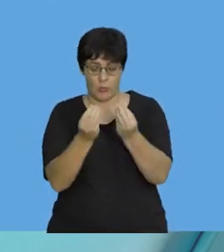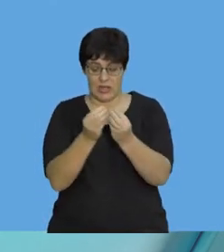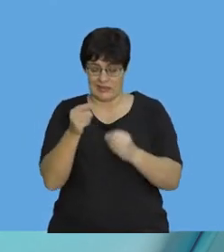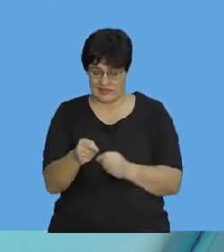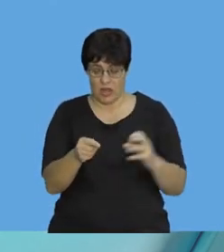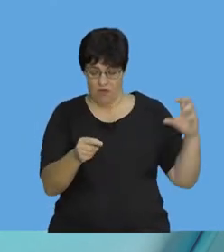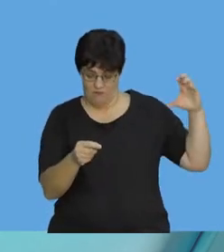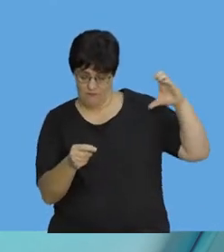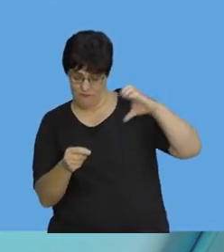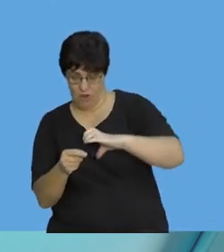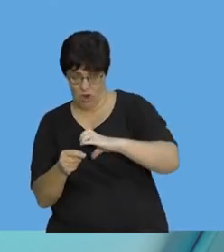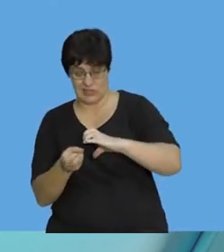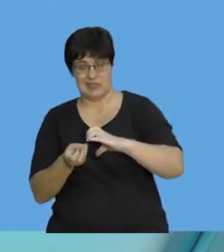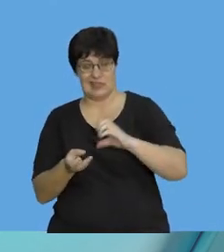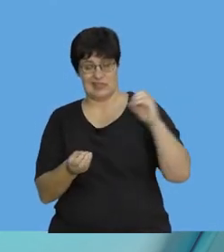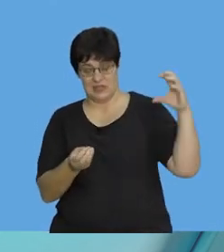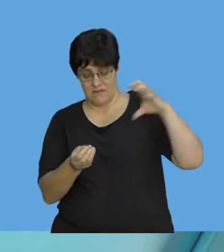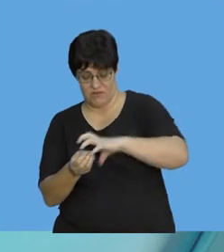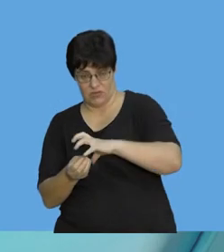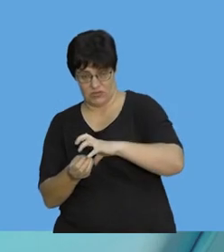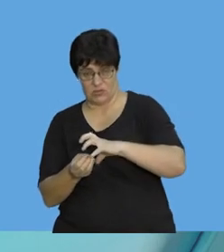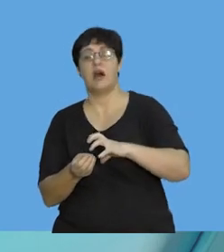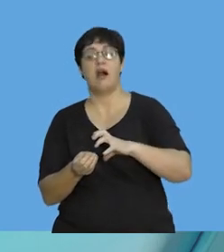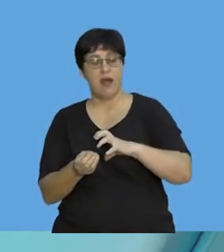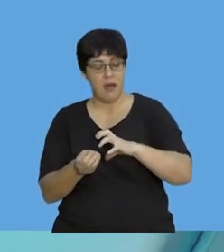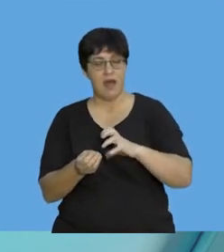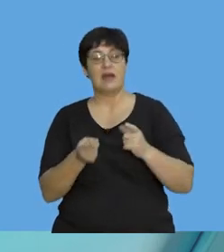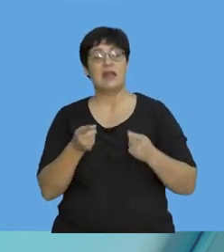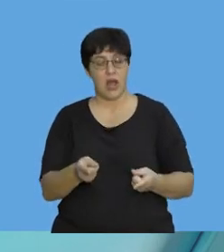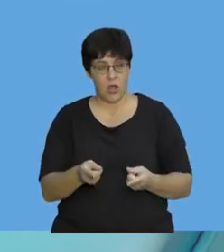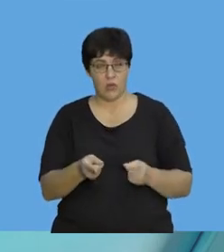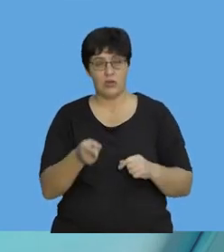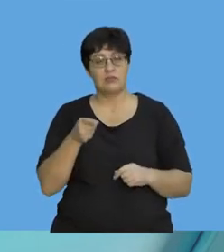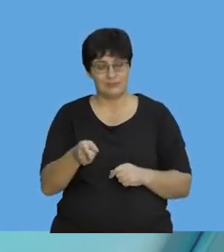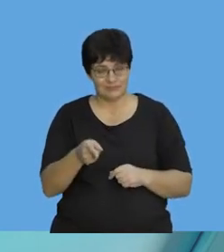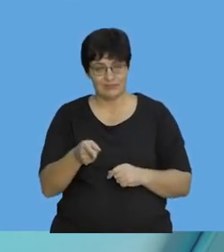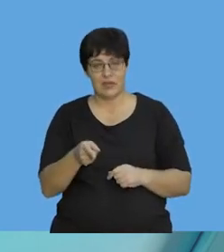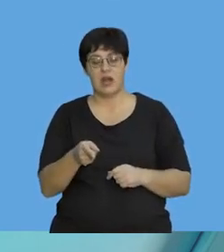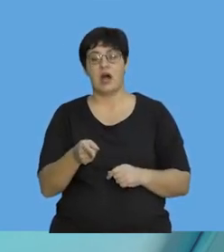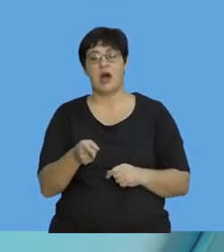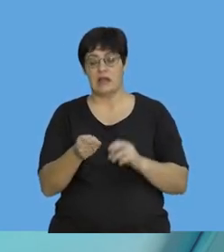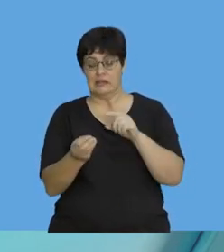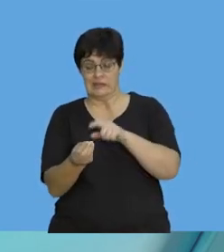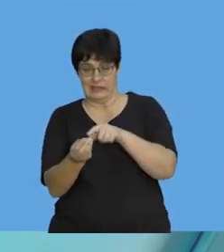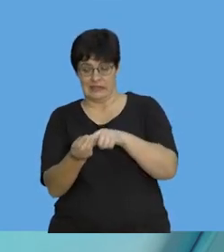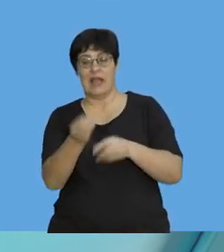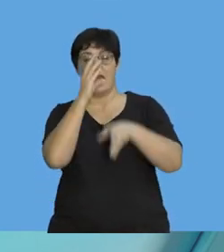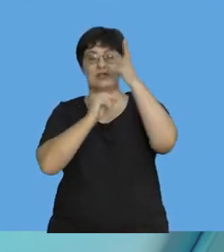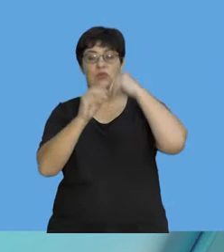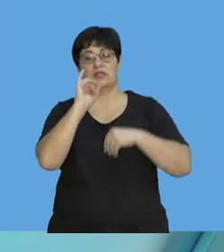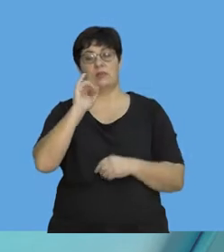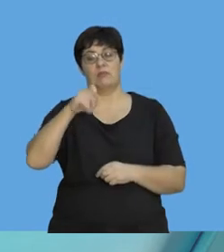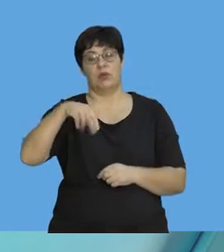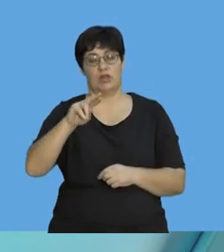an object. When a force is exerted on an object, we can say that it's experience and impulse, but it's not